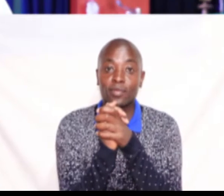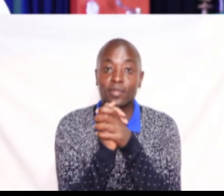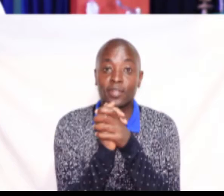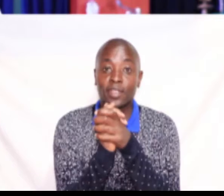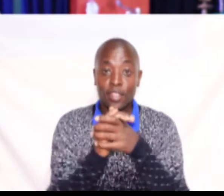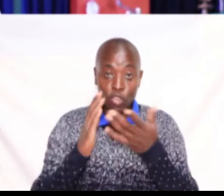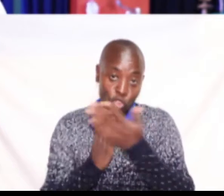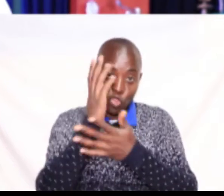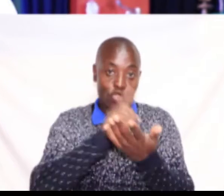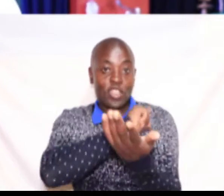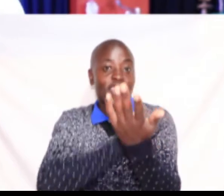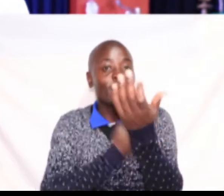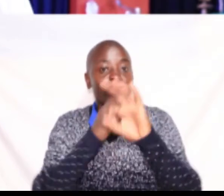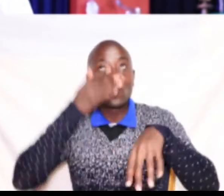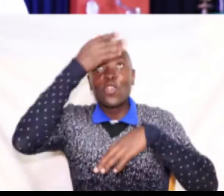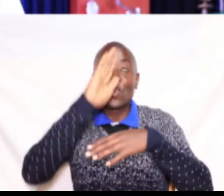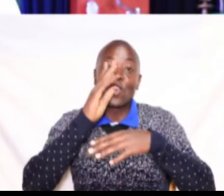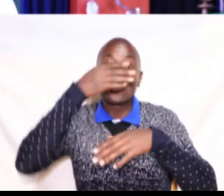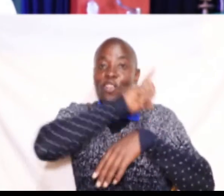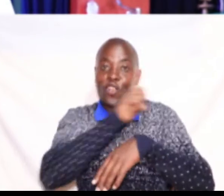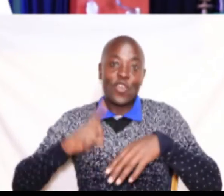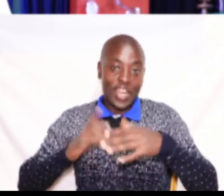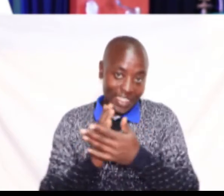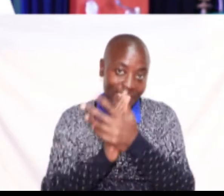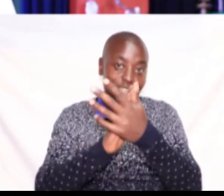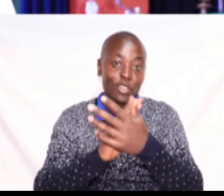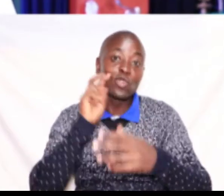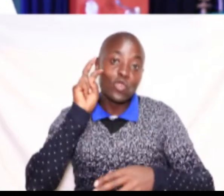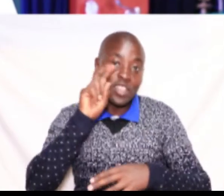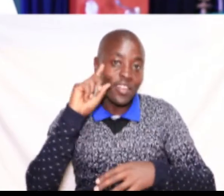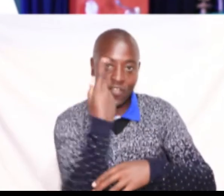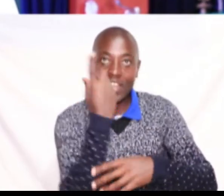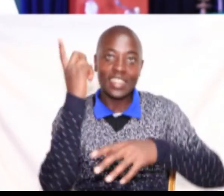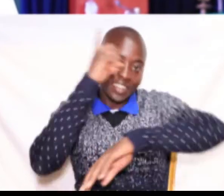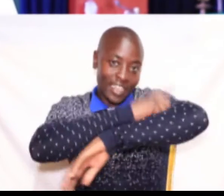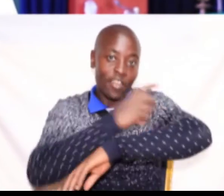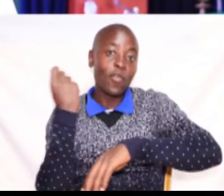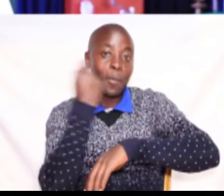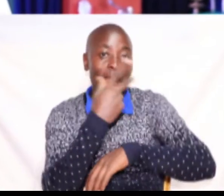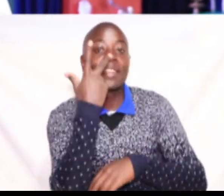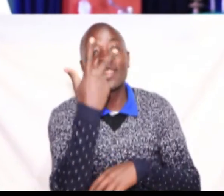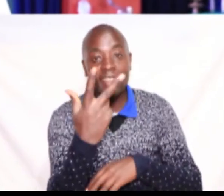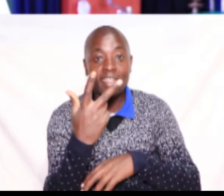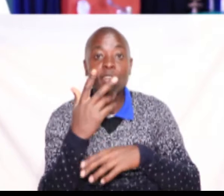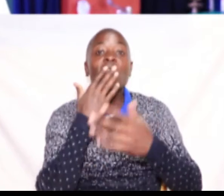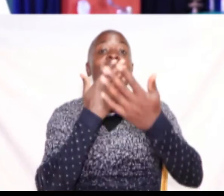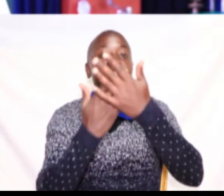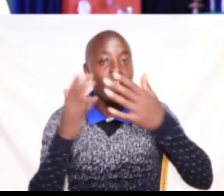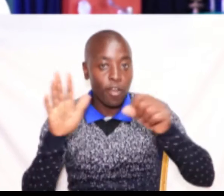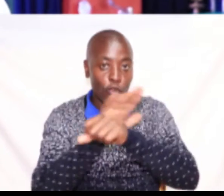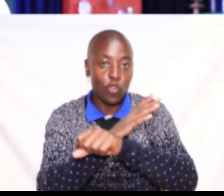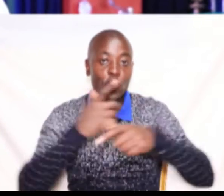Yes, by the grace of God, the Lord has led us to see the first day of the month of March, and we are grateful.